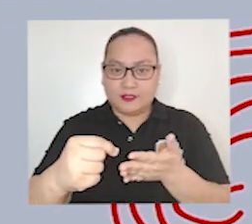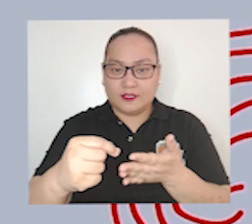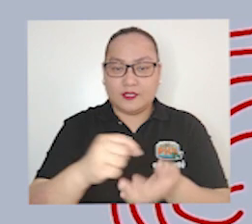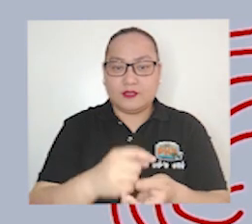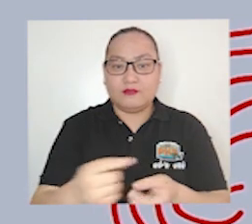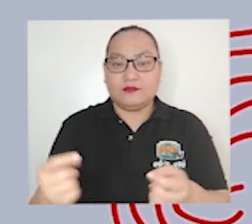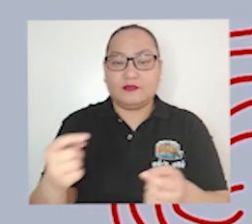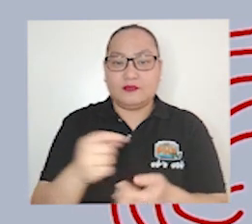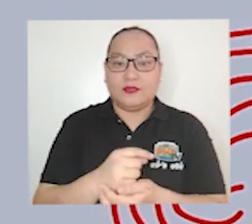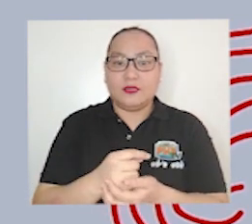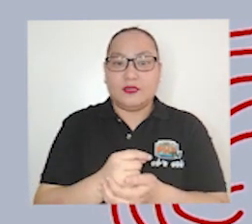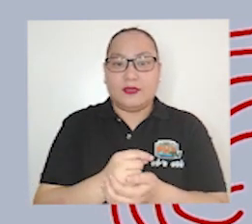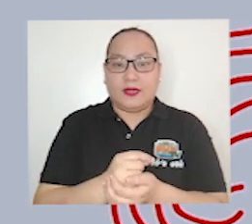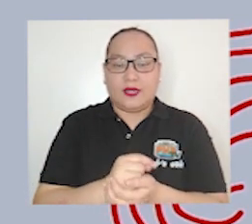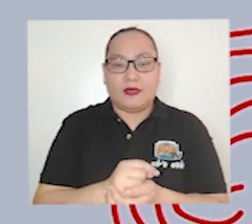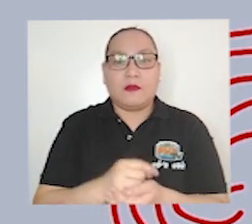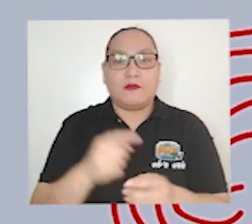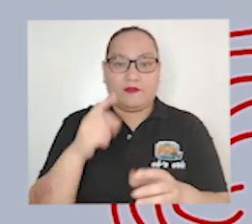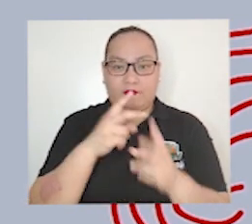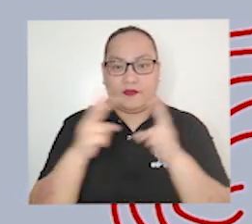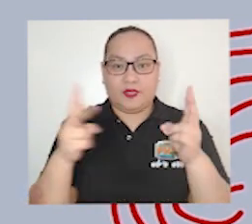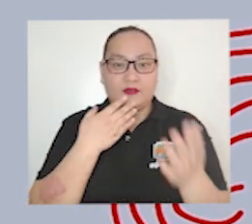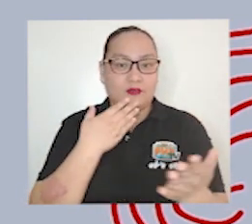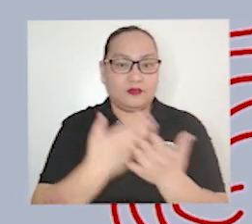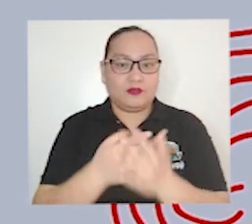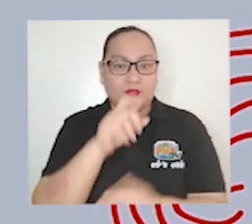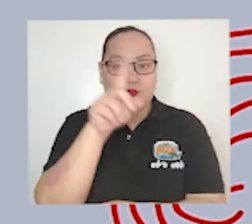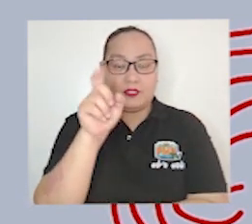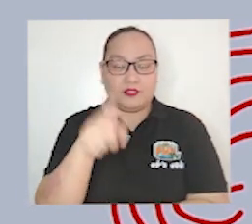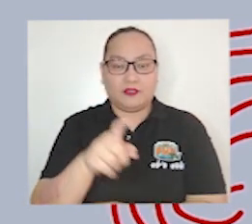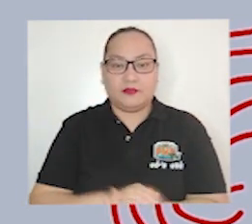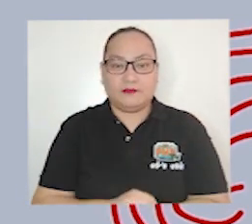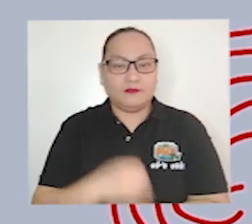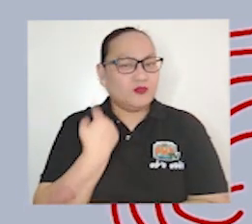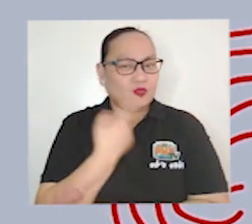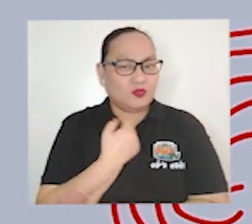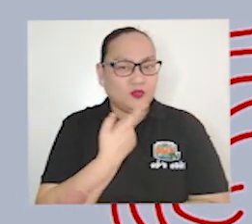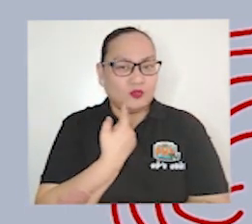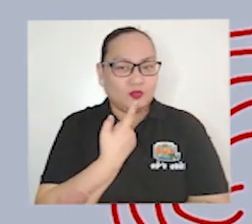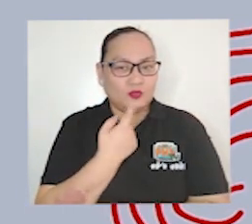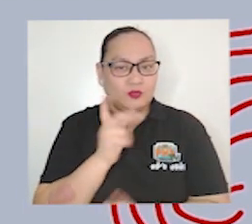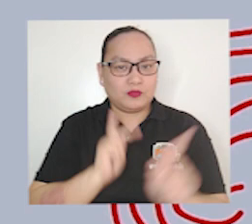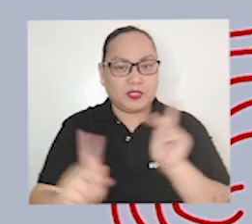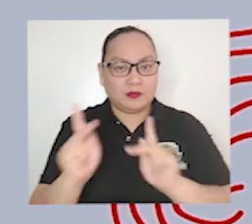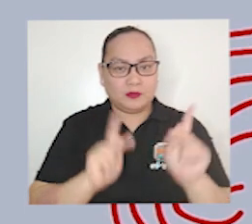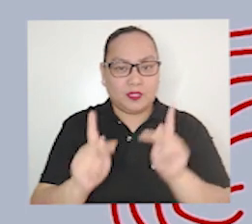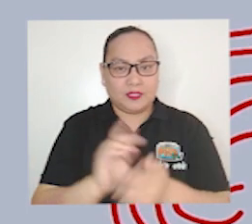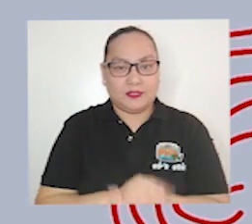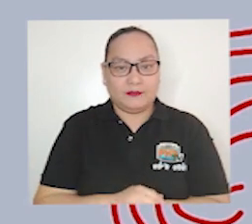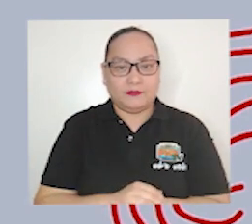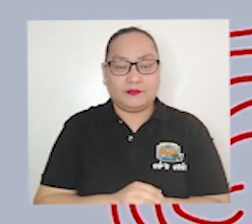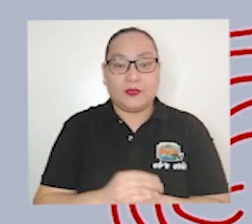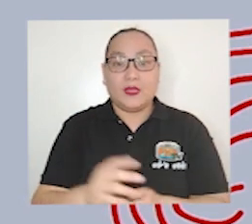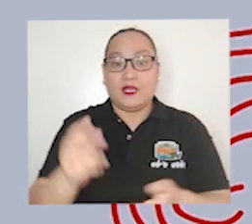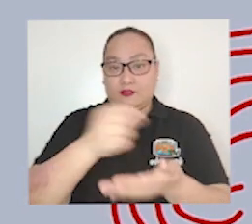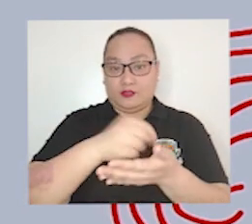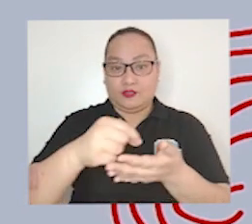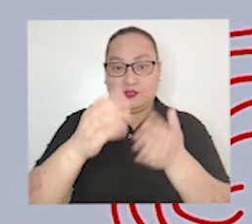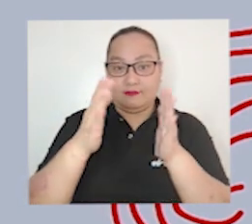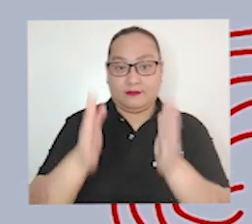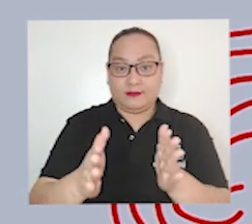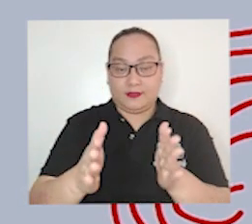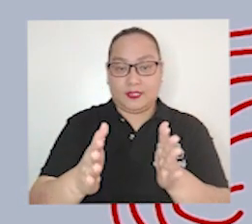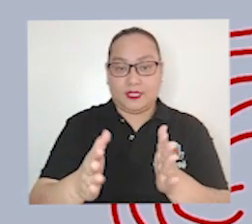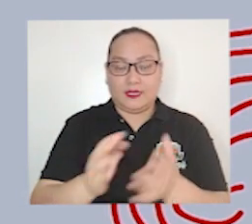life that's a very good question who are they they are the journalists